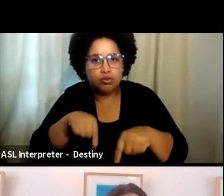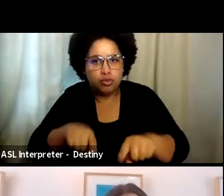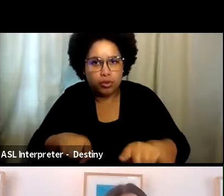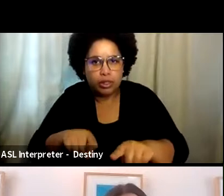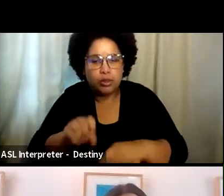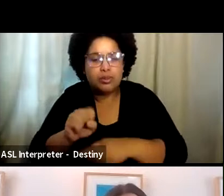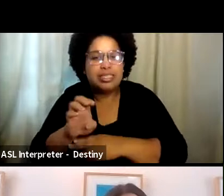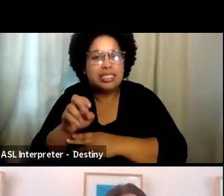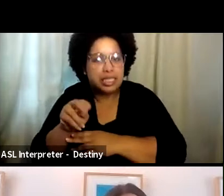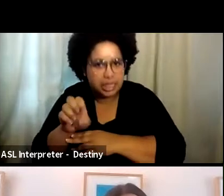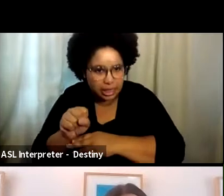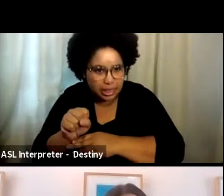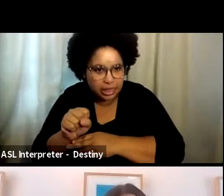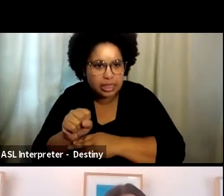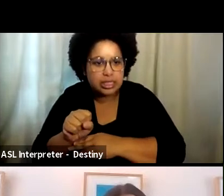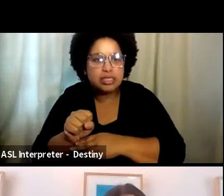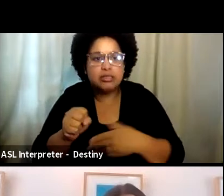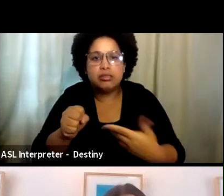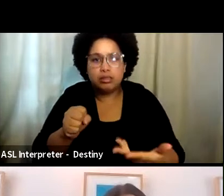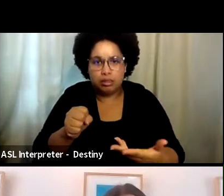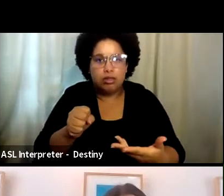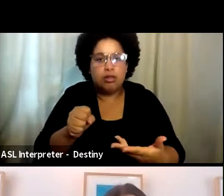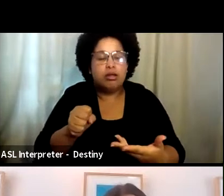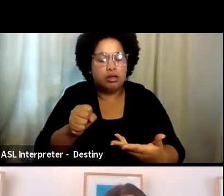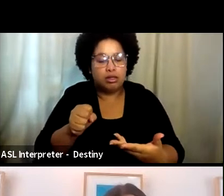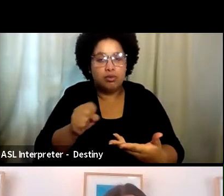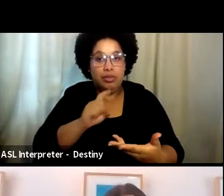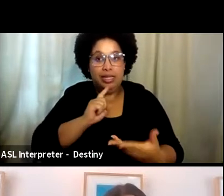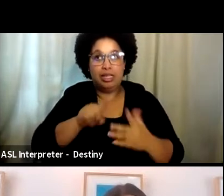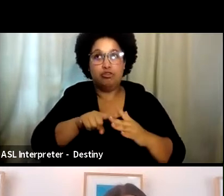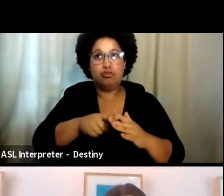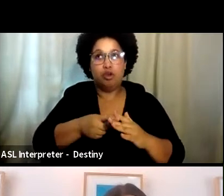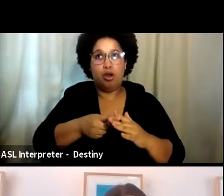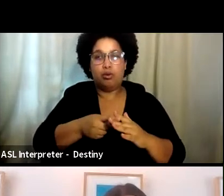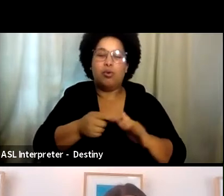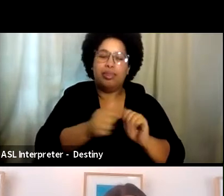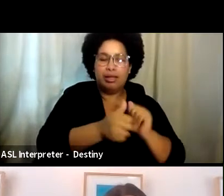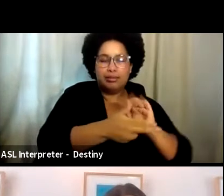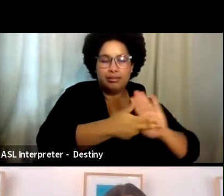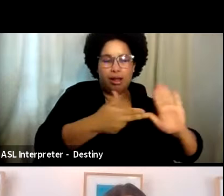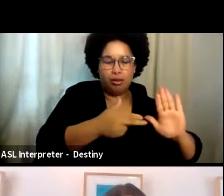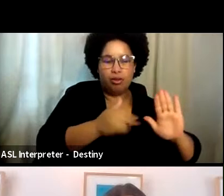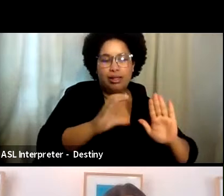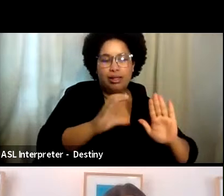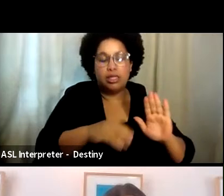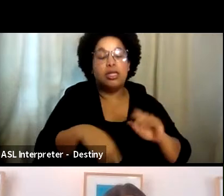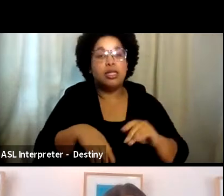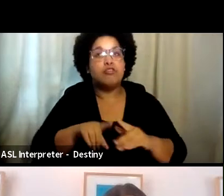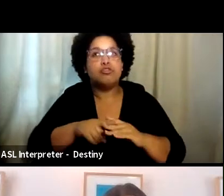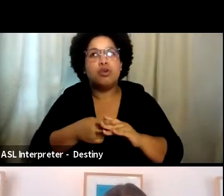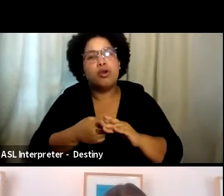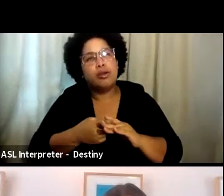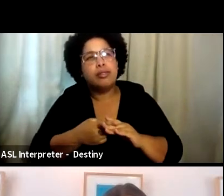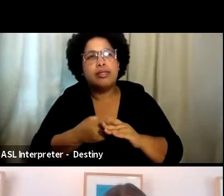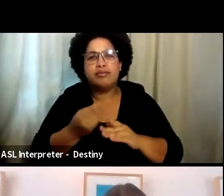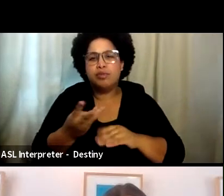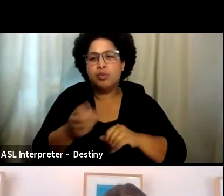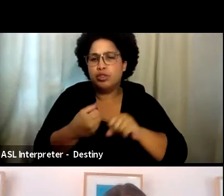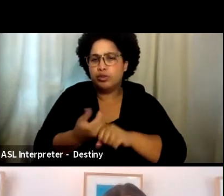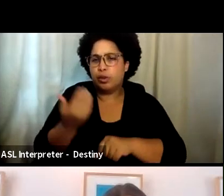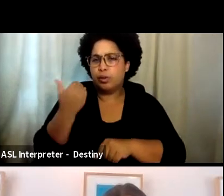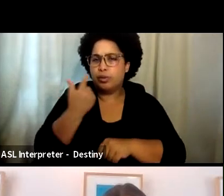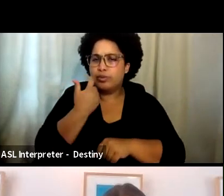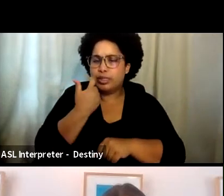as the title of intimacy coordinator really only started in the past few years. Myself and a